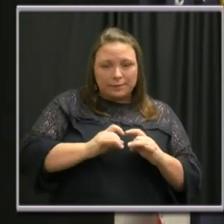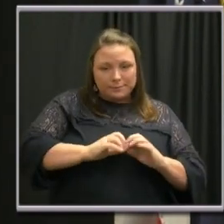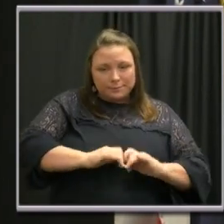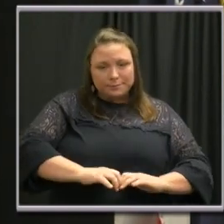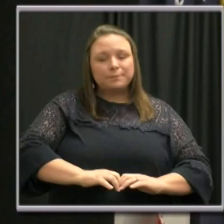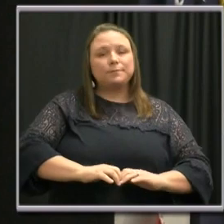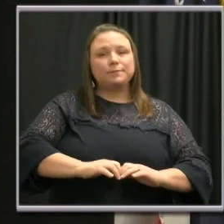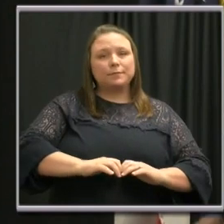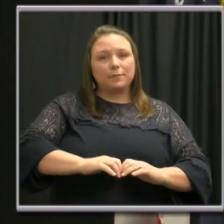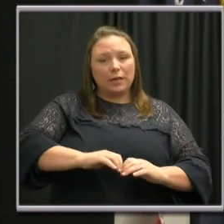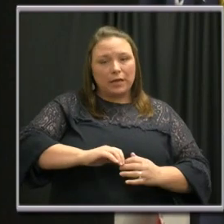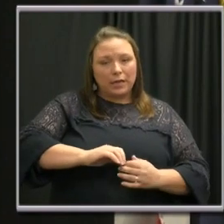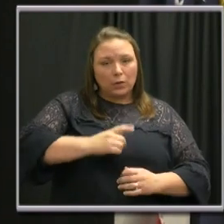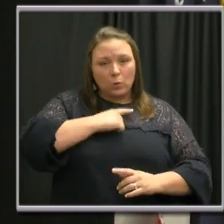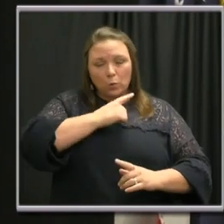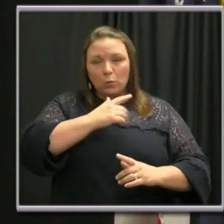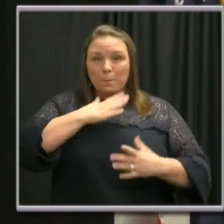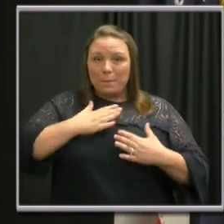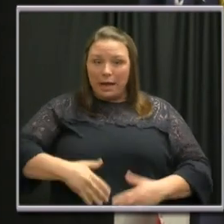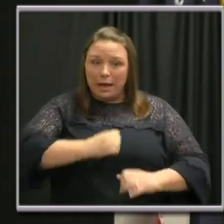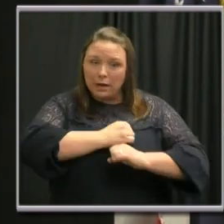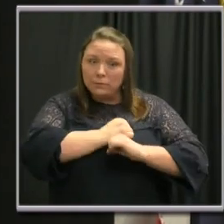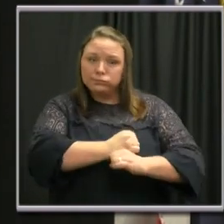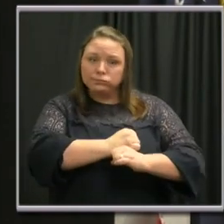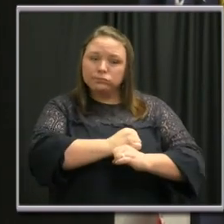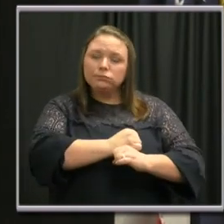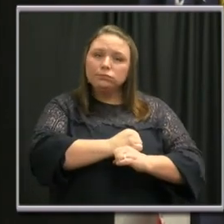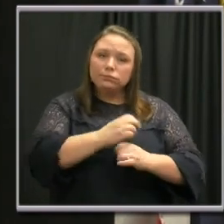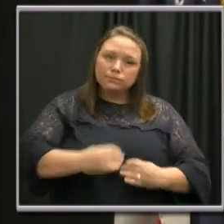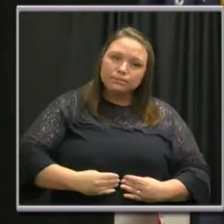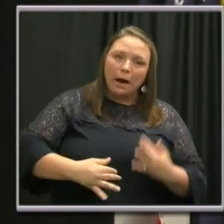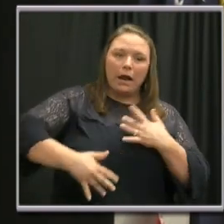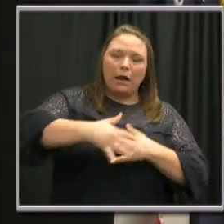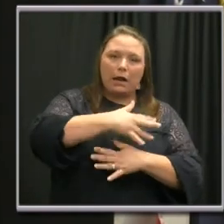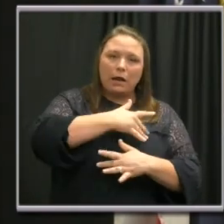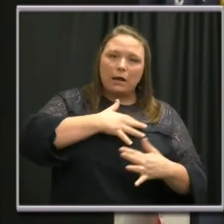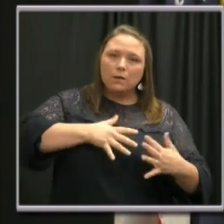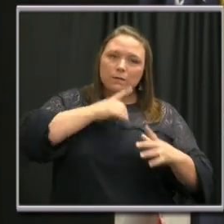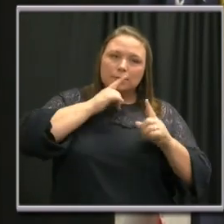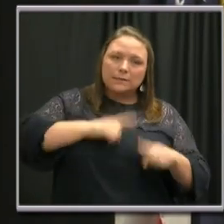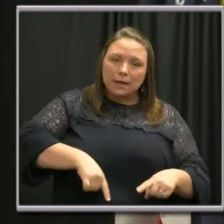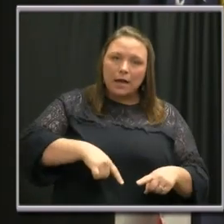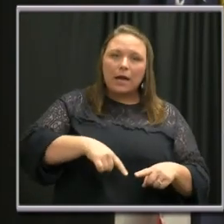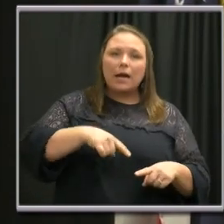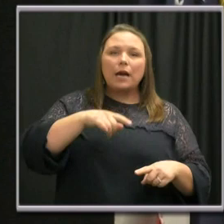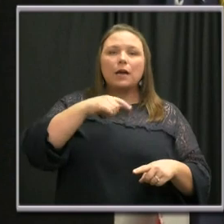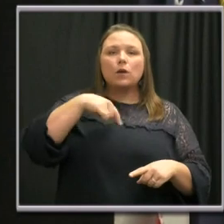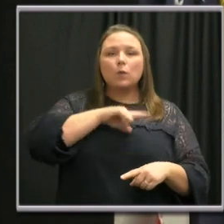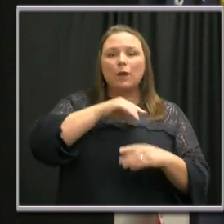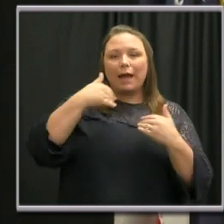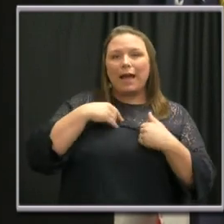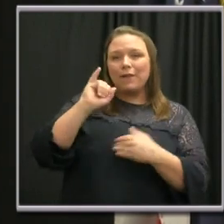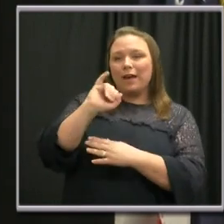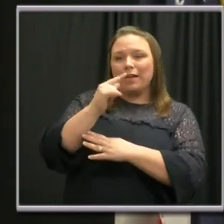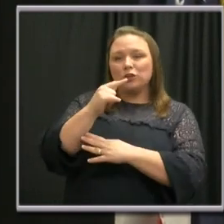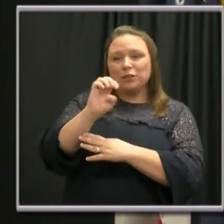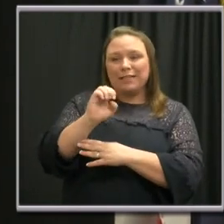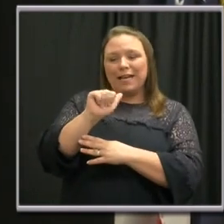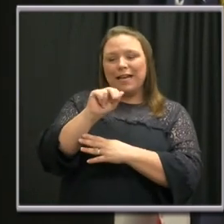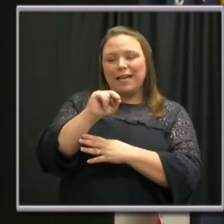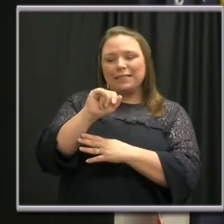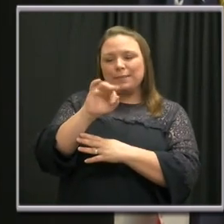proteins. We make an immune response to those proteins. And included in the immune response are proteins called IgE antibodies.